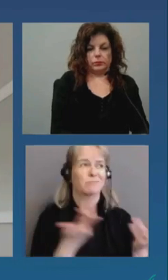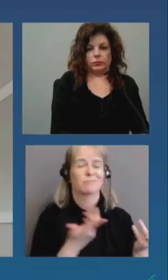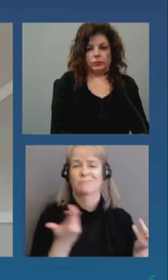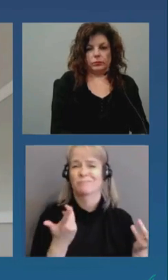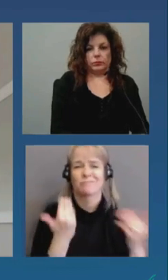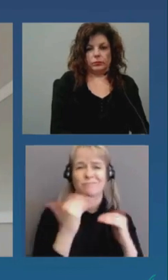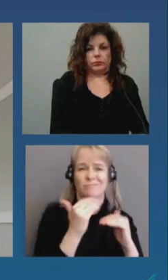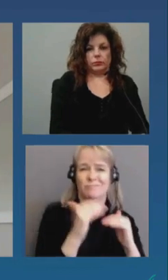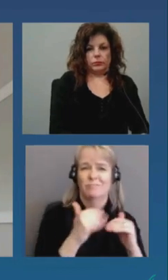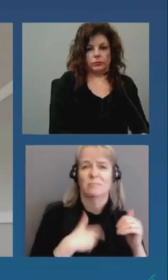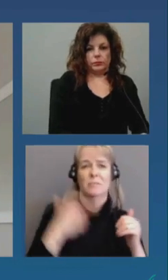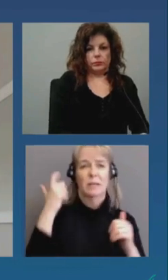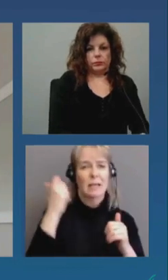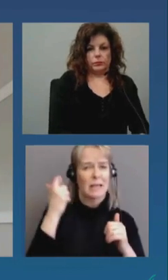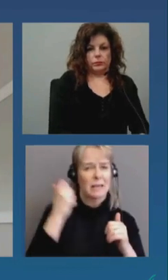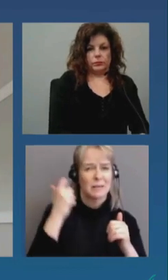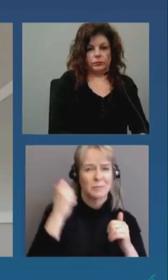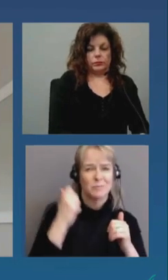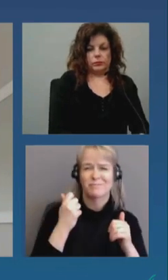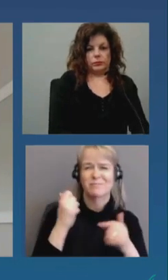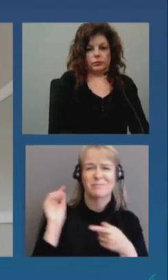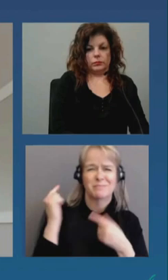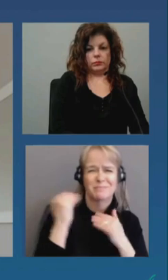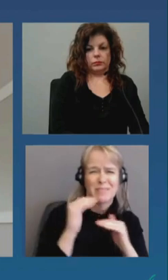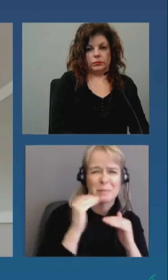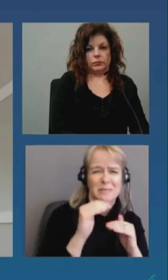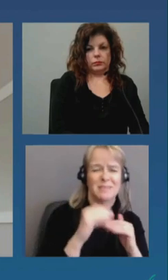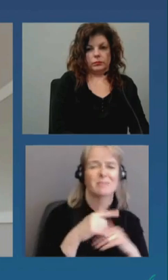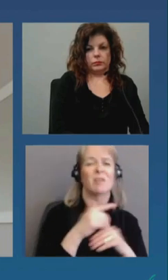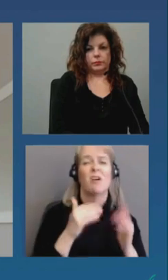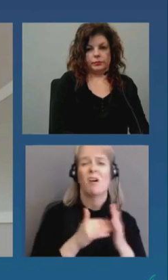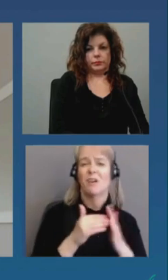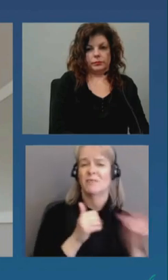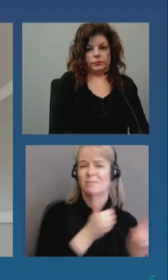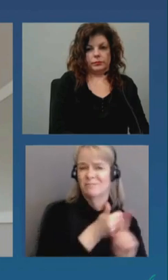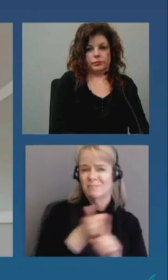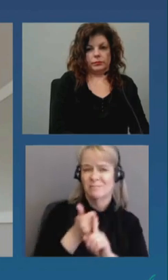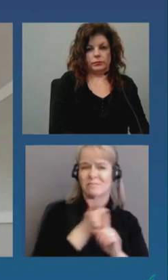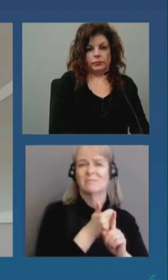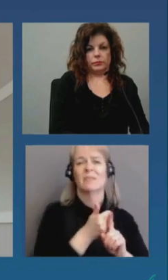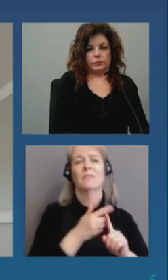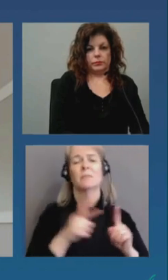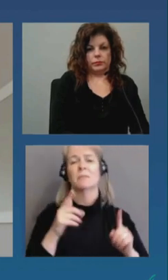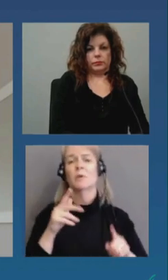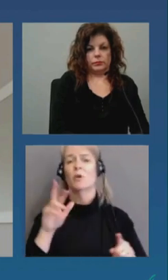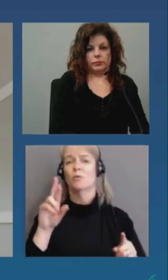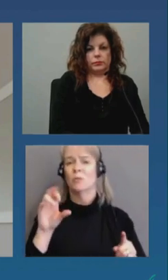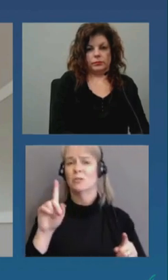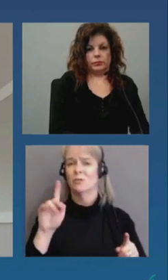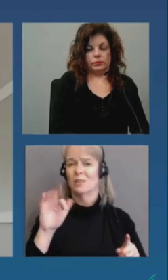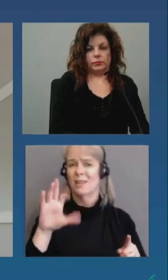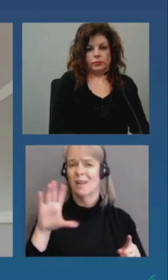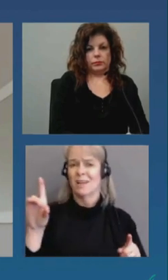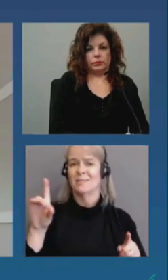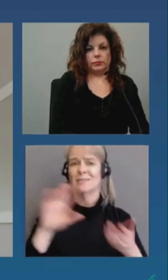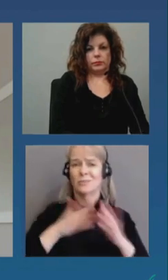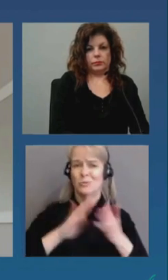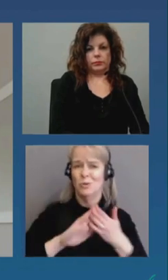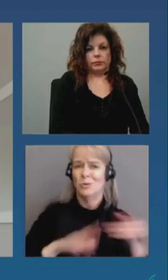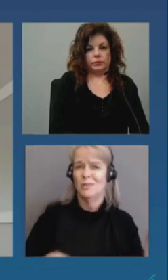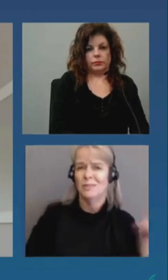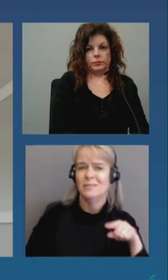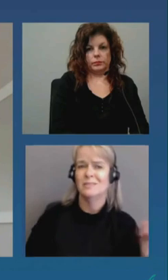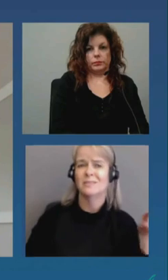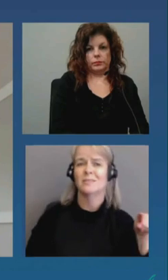often uh from racialized communities our data that we collected uh early on we were um